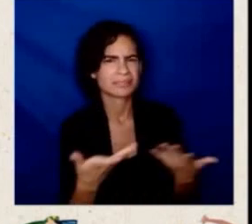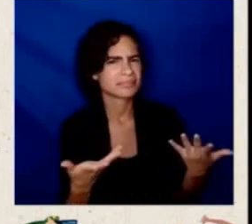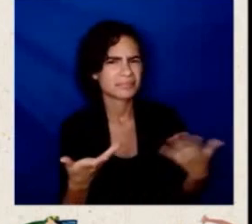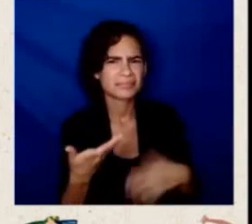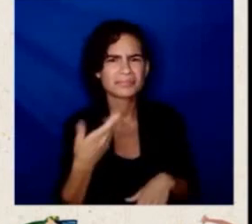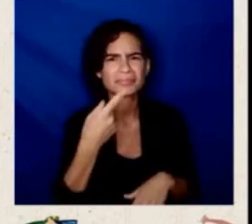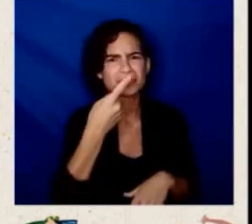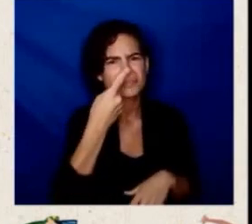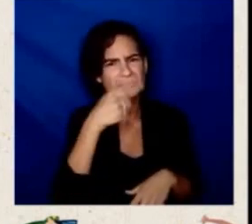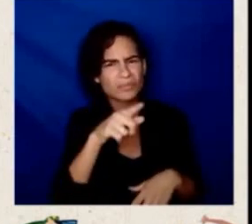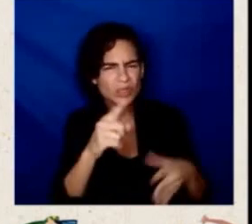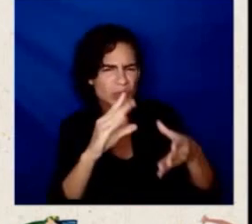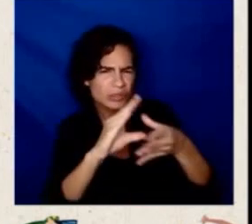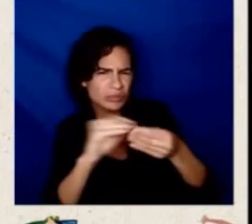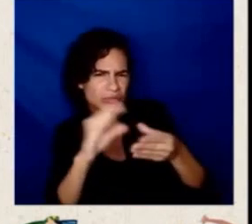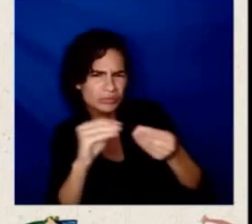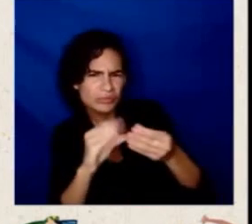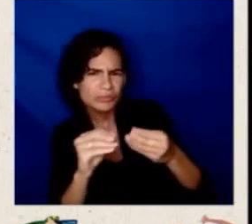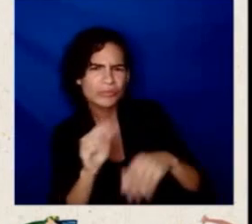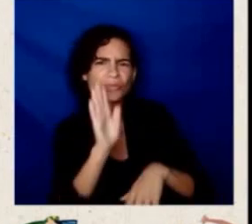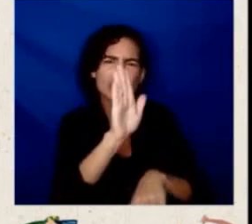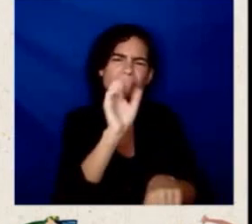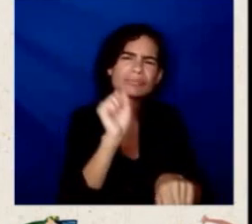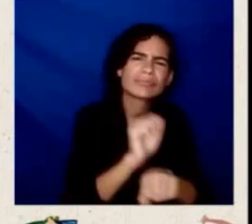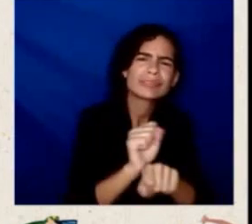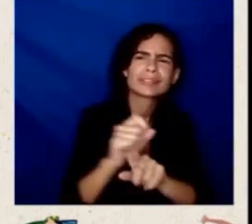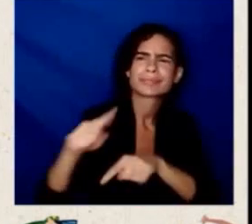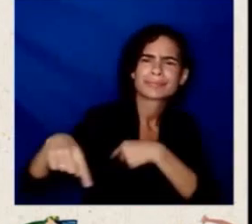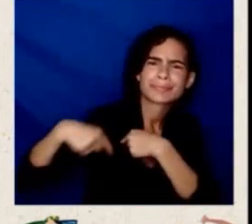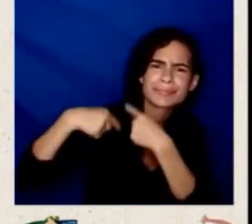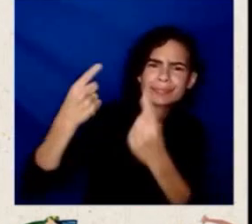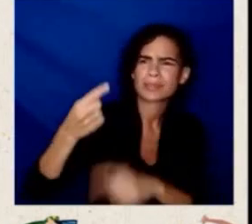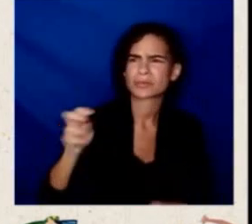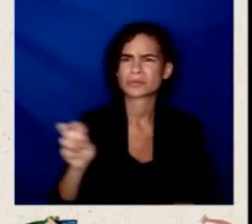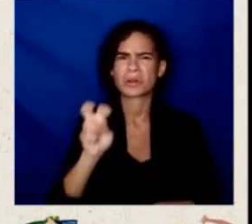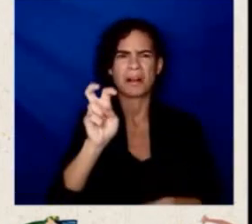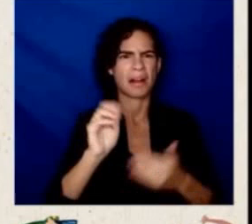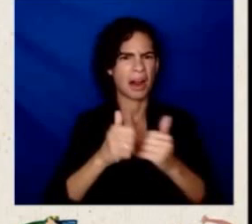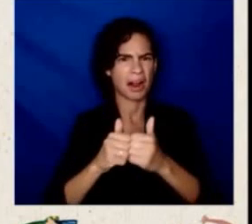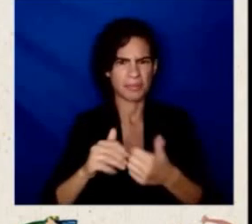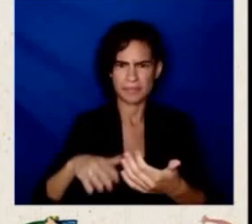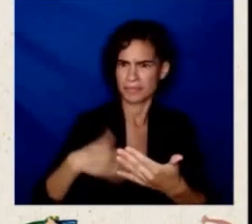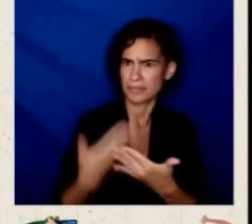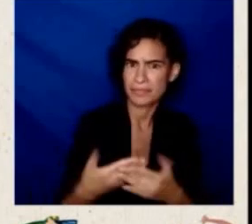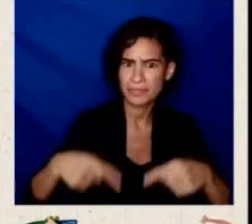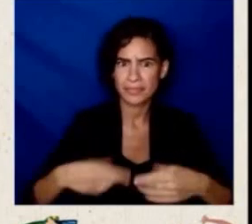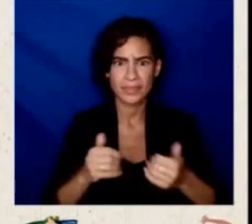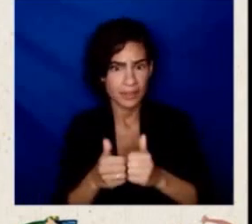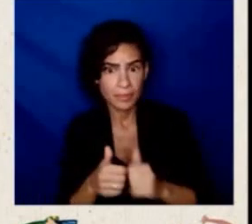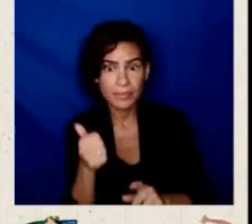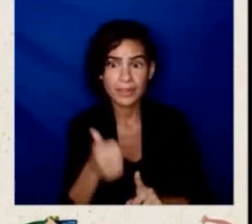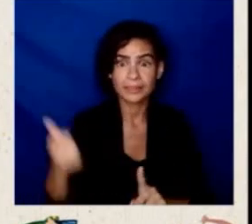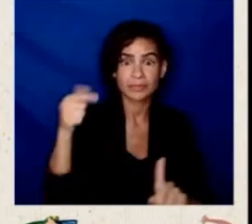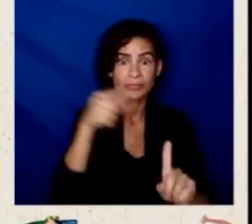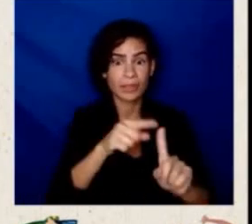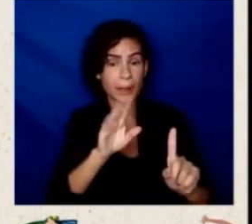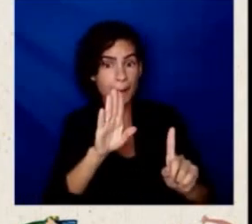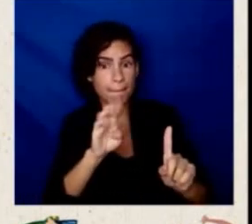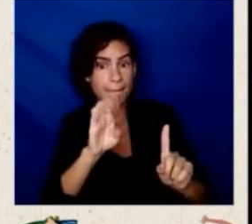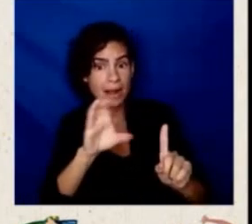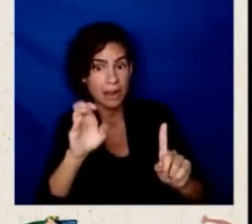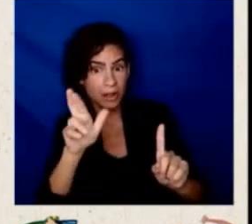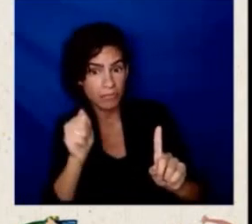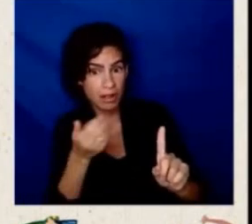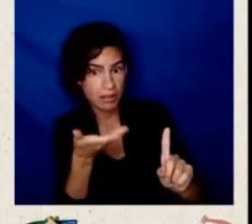got into this leadership moment. Go ahead, Secretary Vecera. Well, I suspect like the